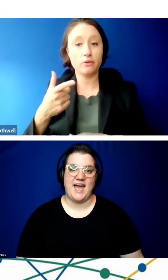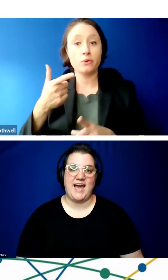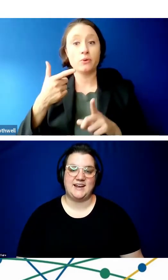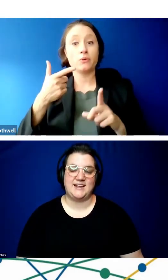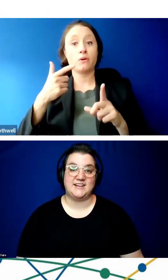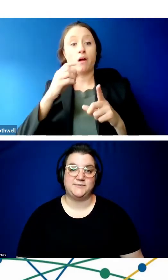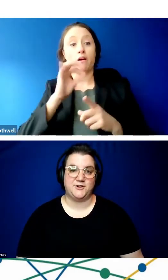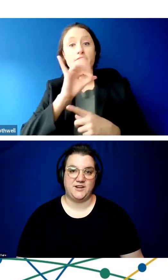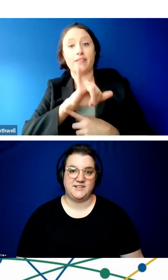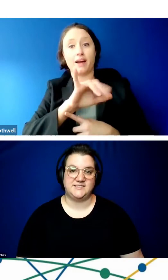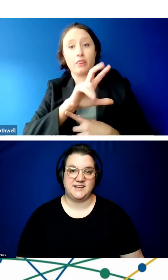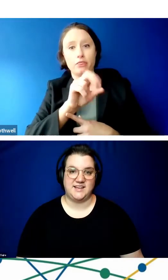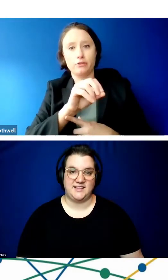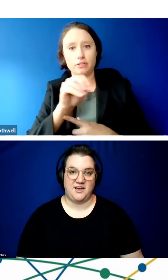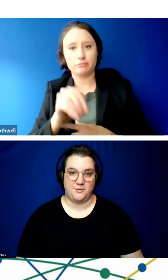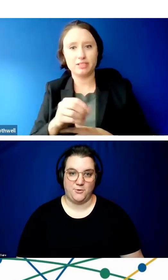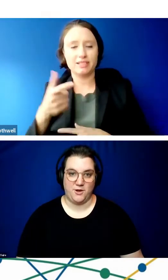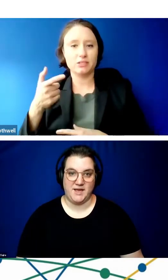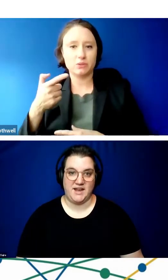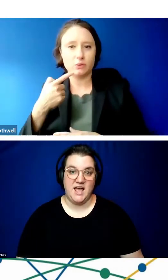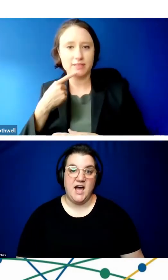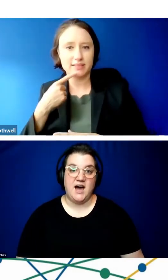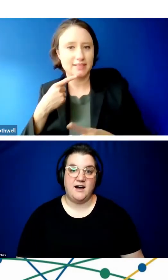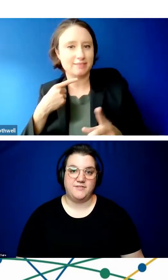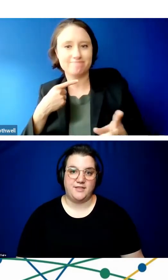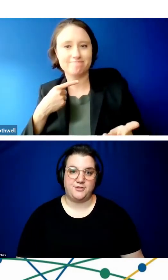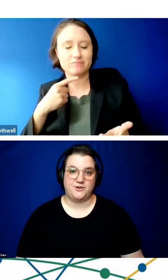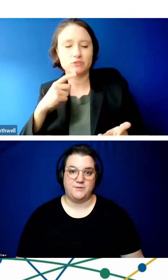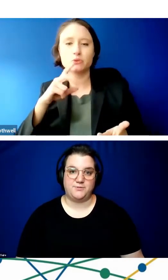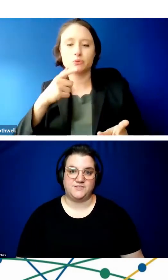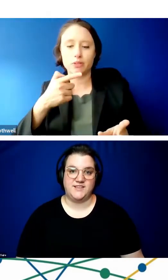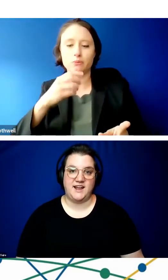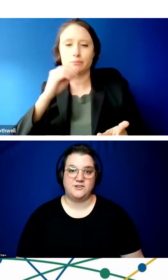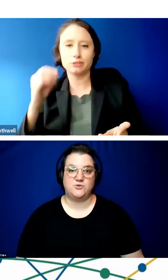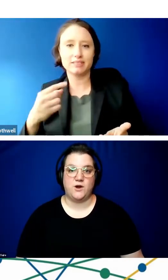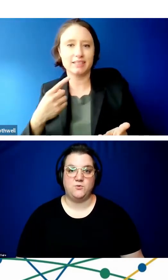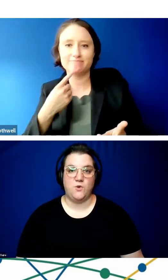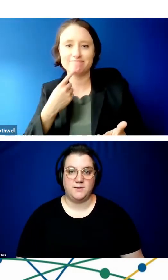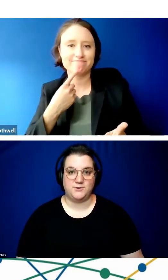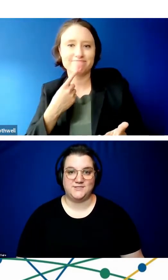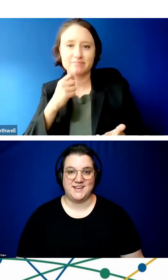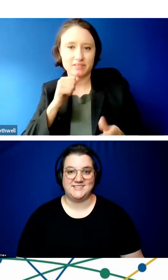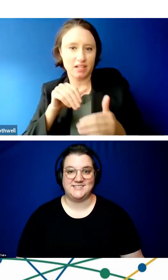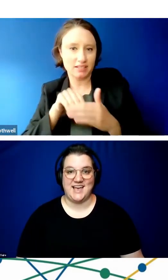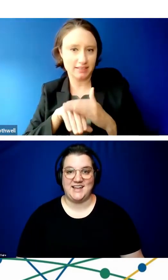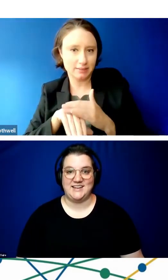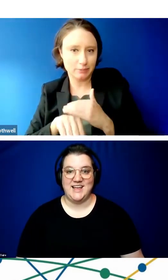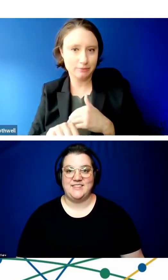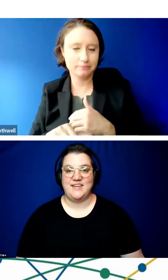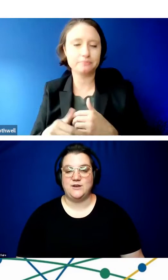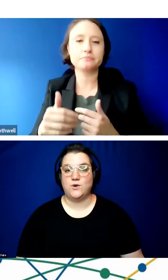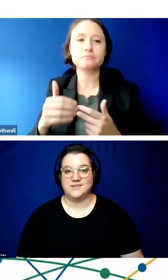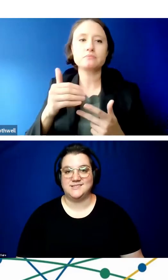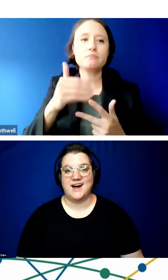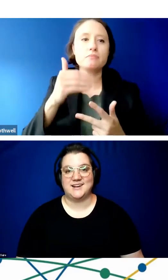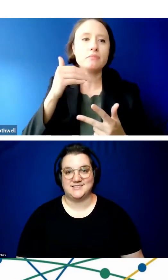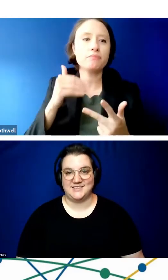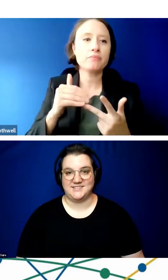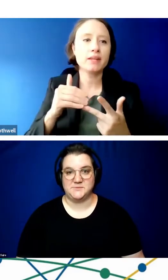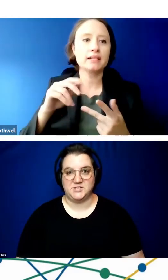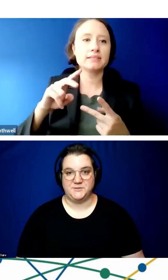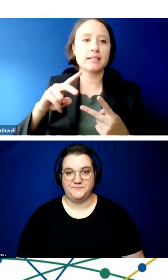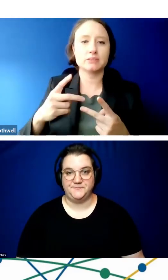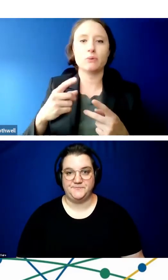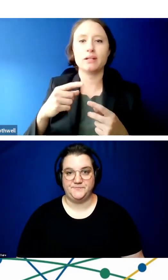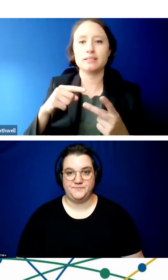that they had experienced a telehealth appointment. Of that 30%, 21% said that it was not